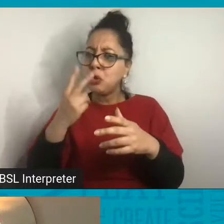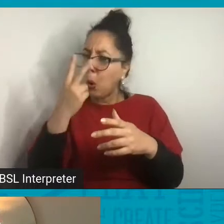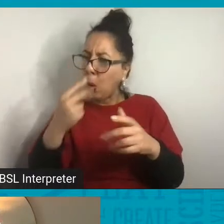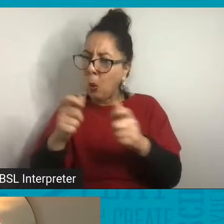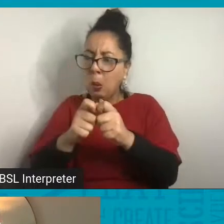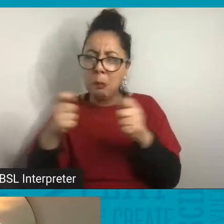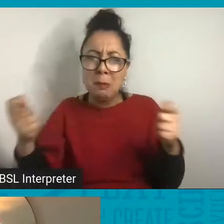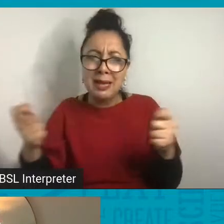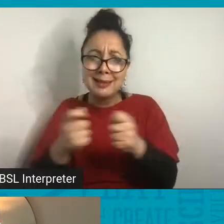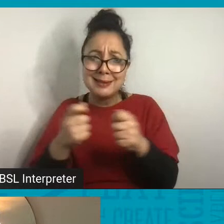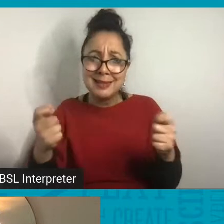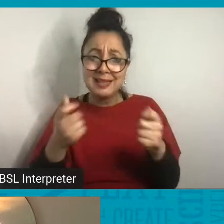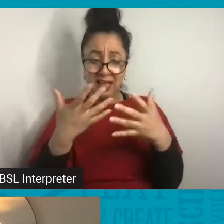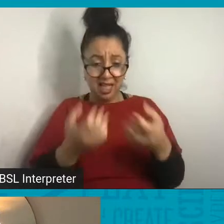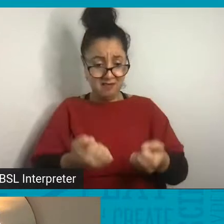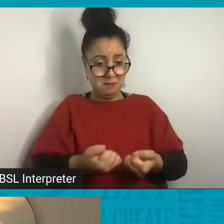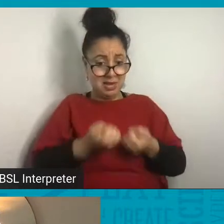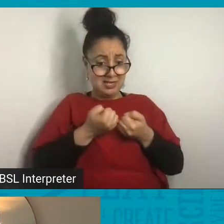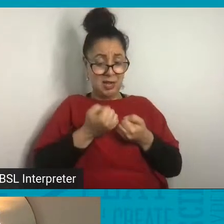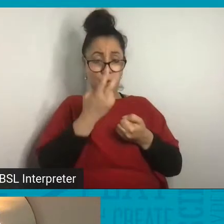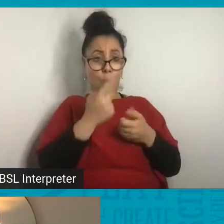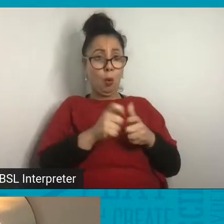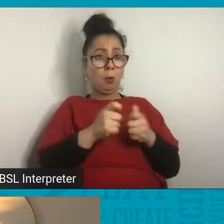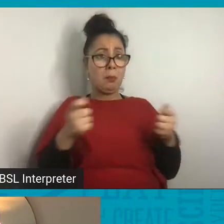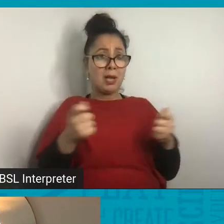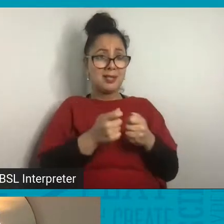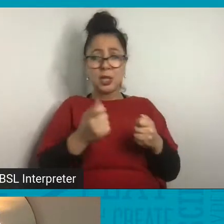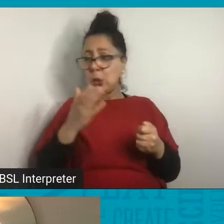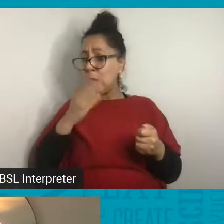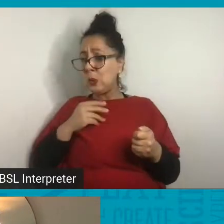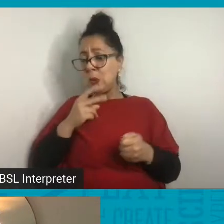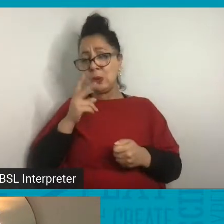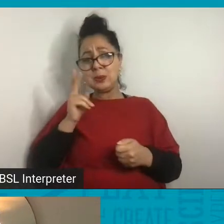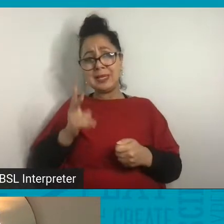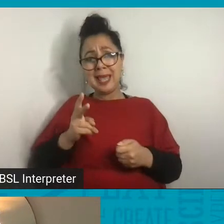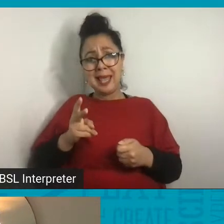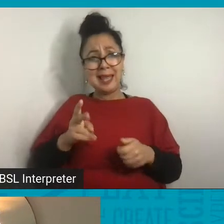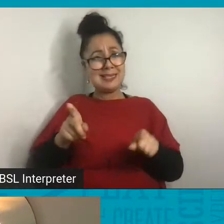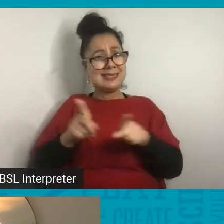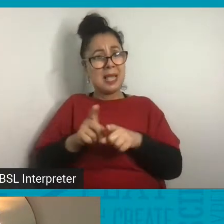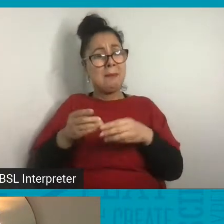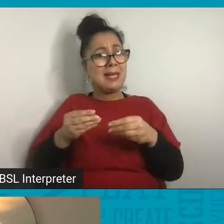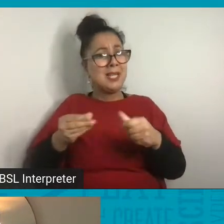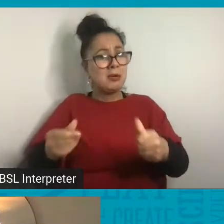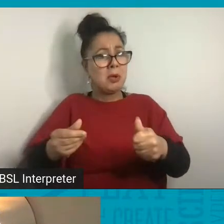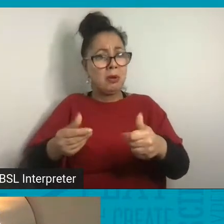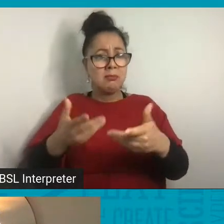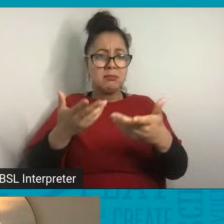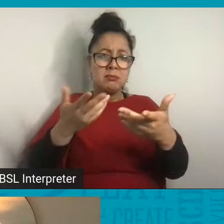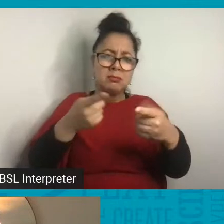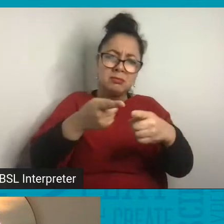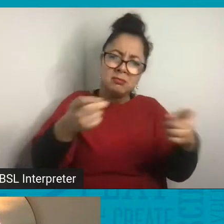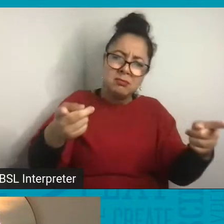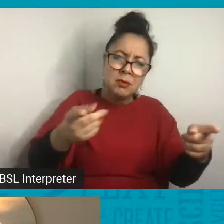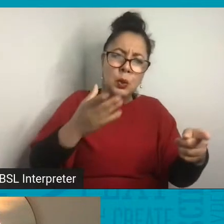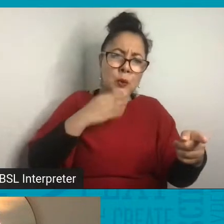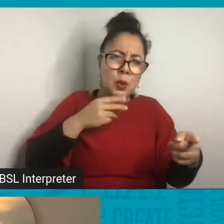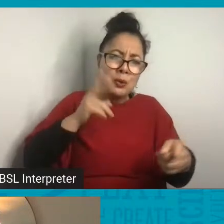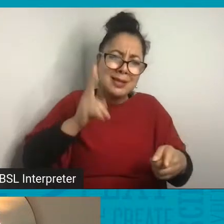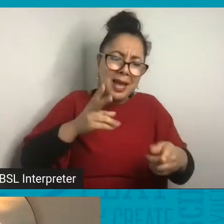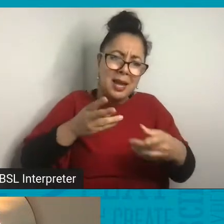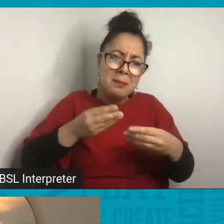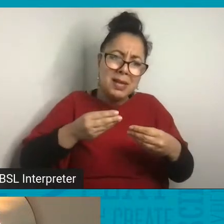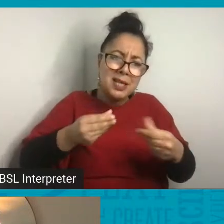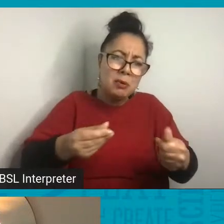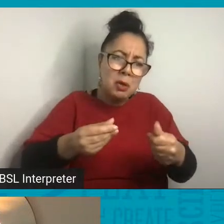I've got some hair. So really just reusing materials. Do you have an opinion on that? What do you think about us